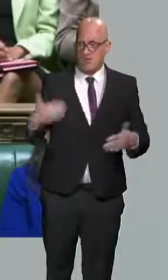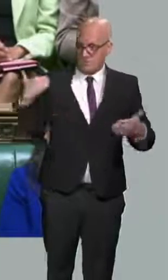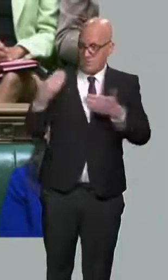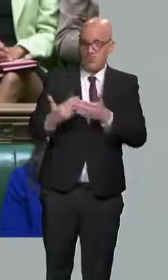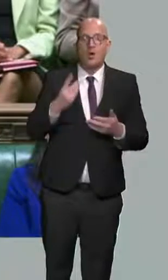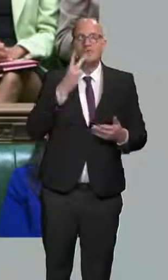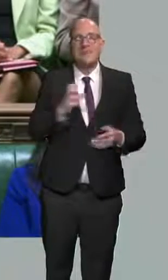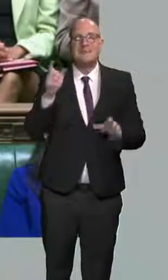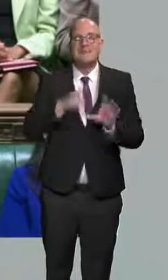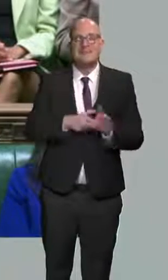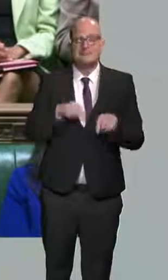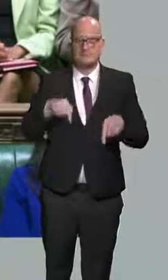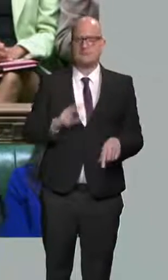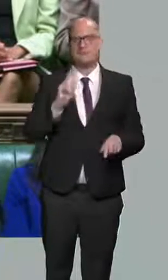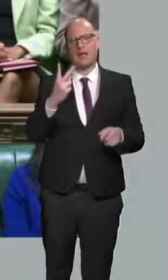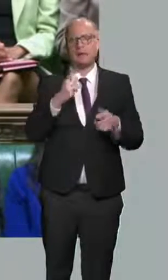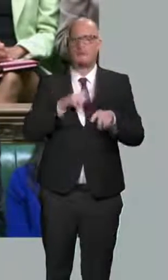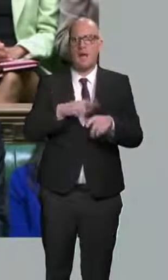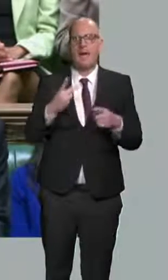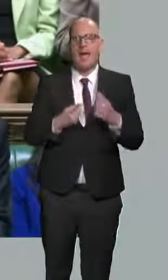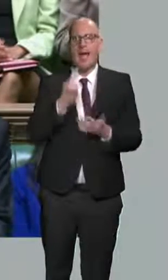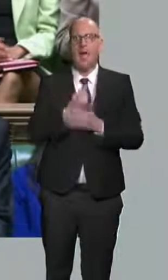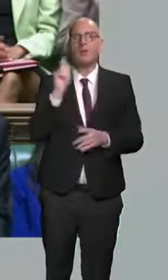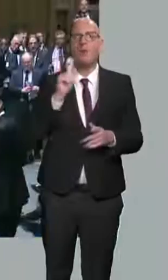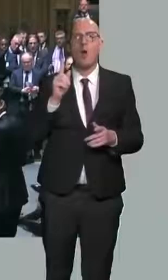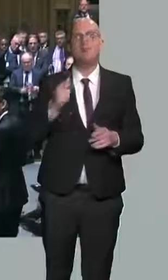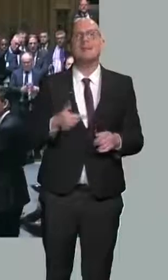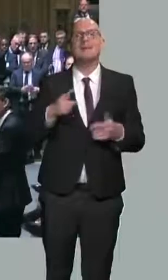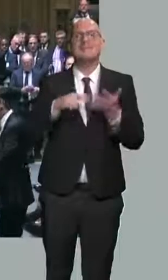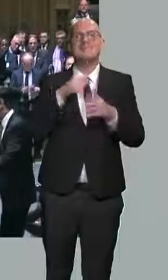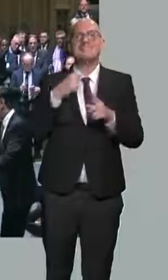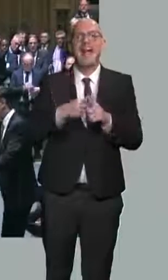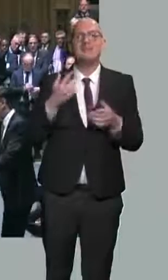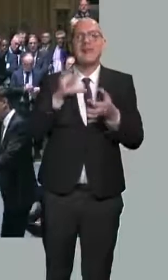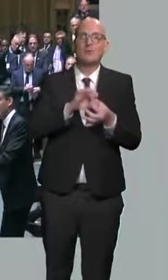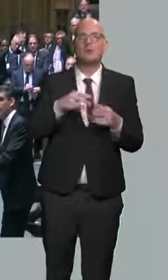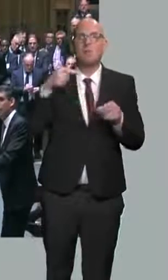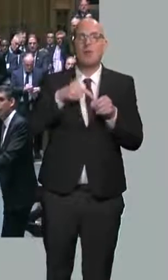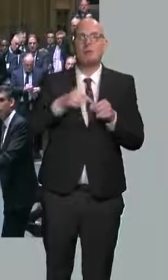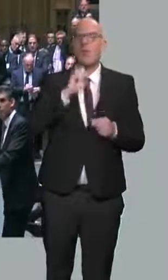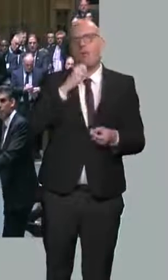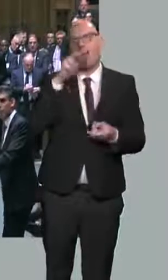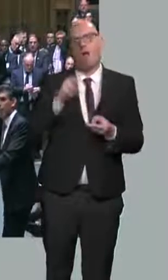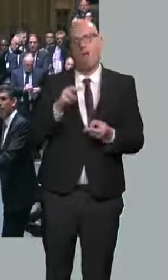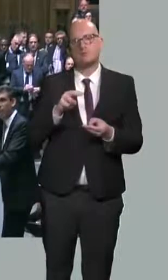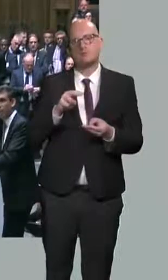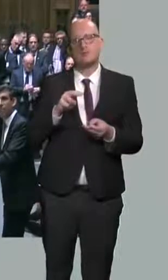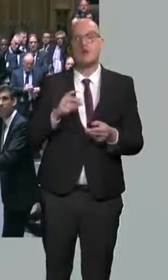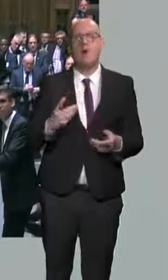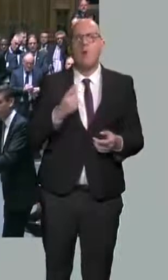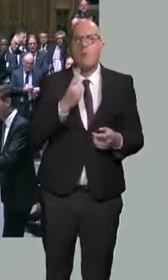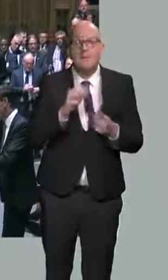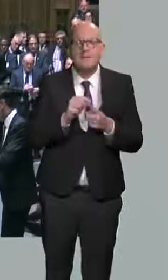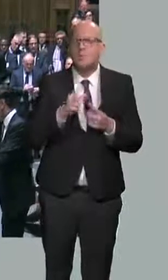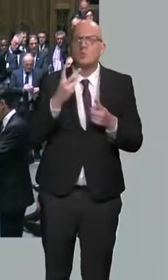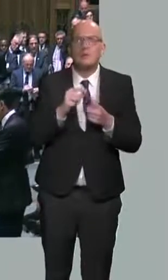years, fuel duty will be cut. Not by one, not even by two, but by five